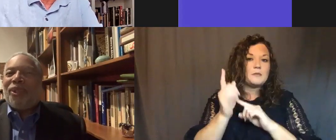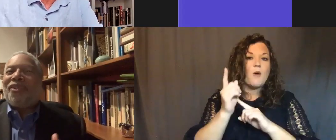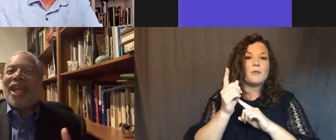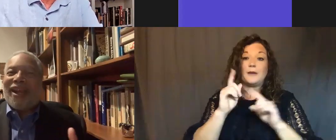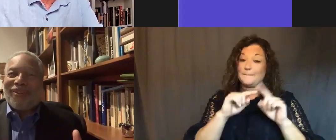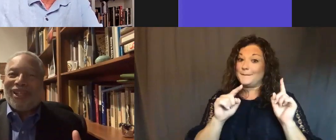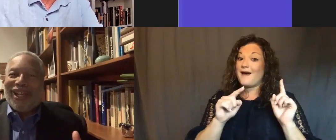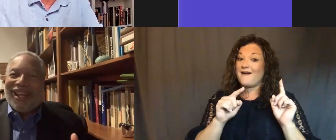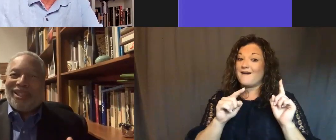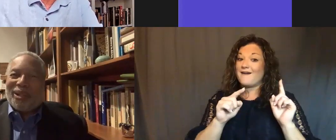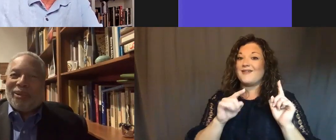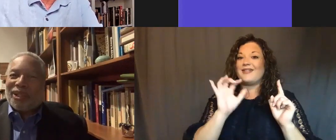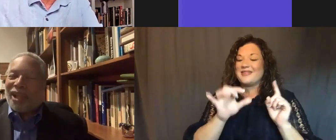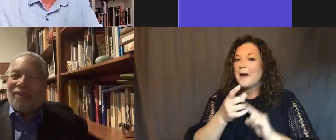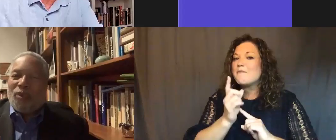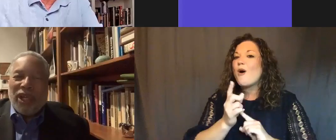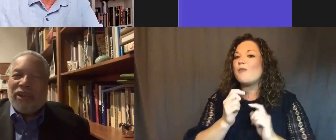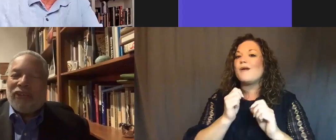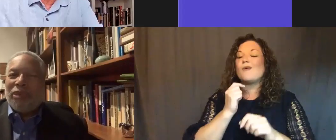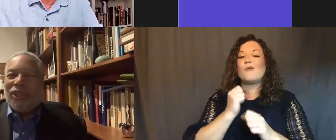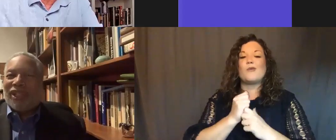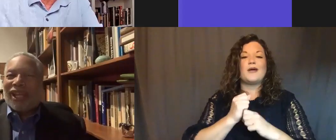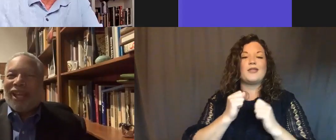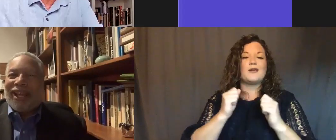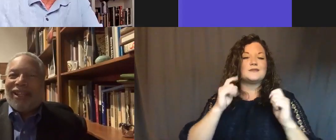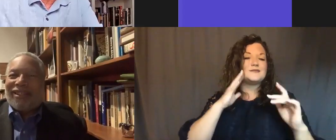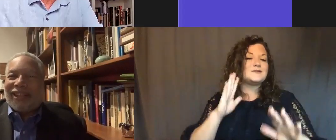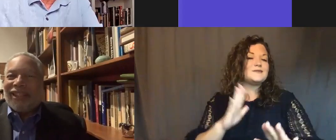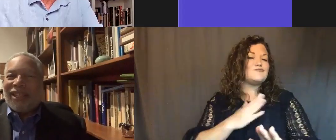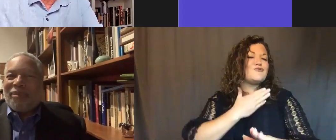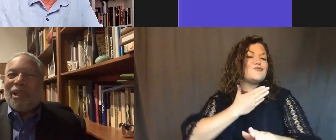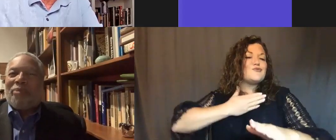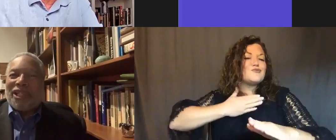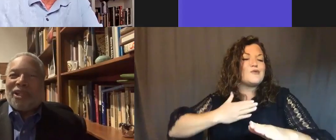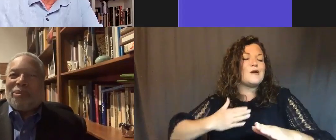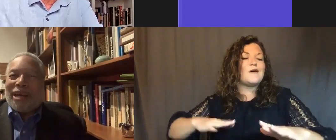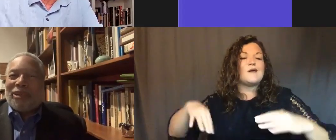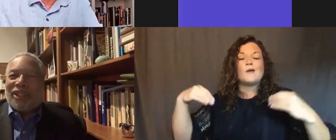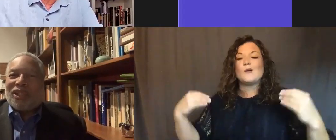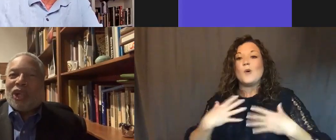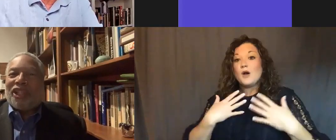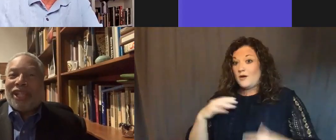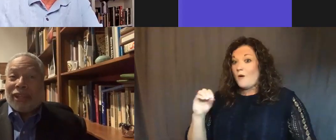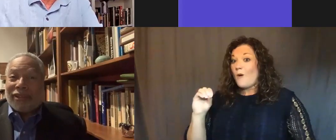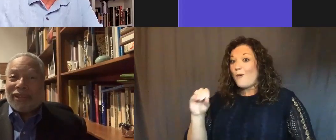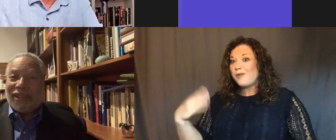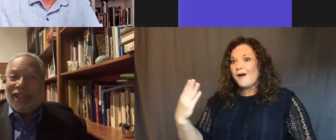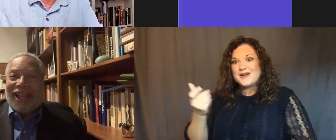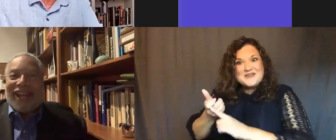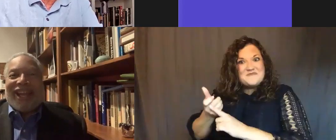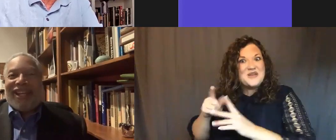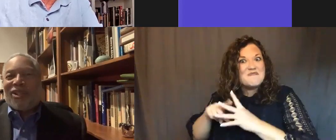ripe with sound. And so, there was a lot of wonderful music. And suddenly, President Obama starts to dance.